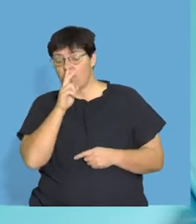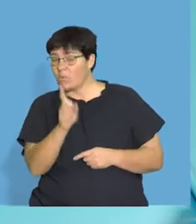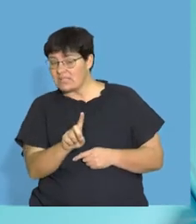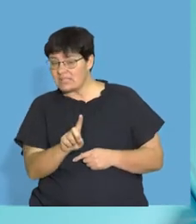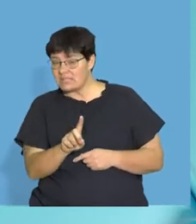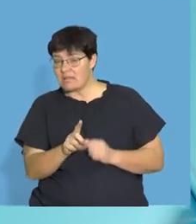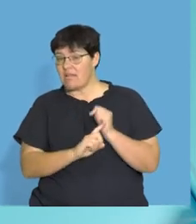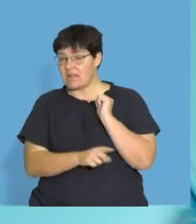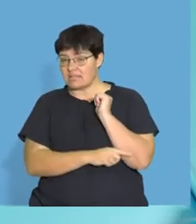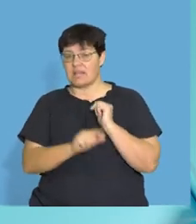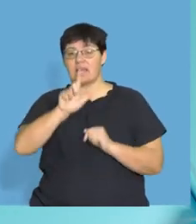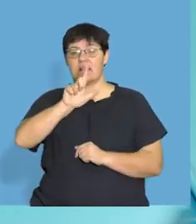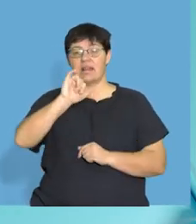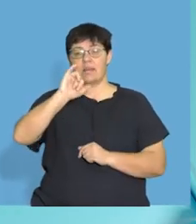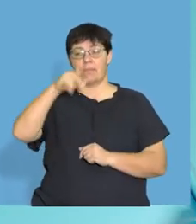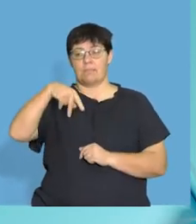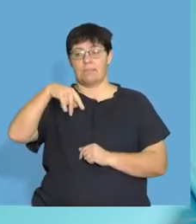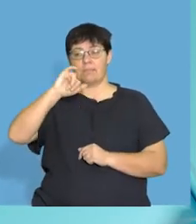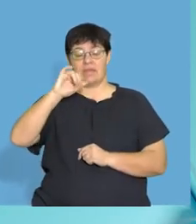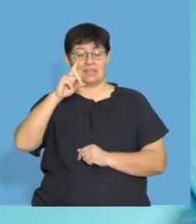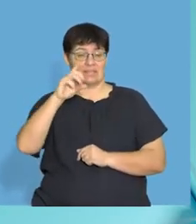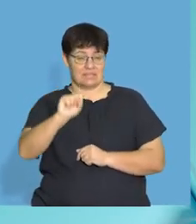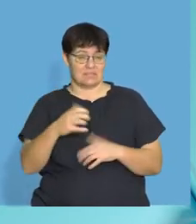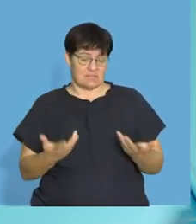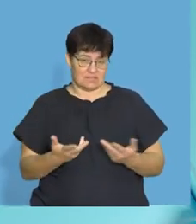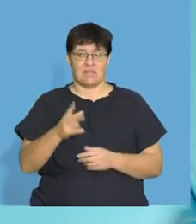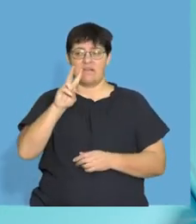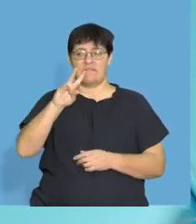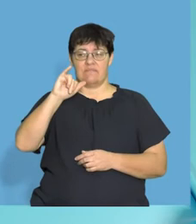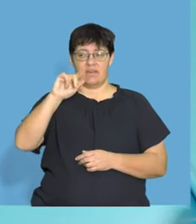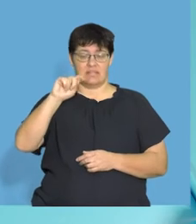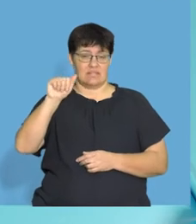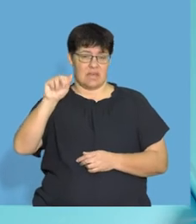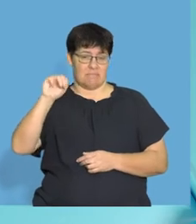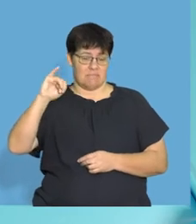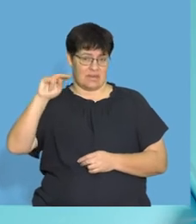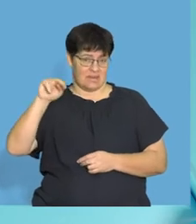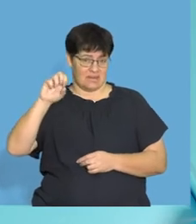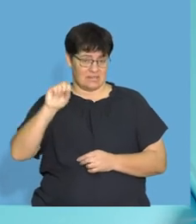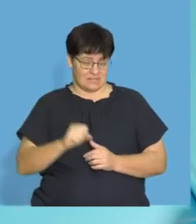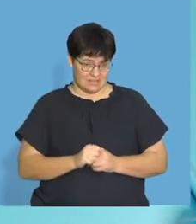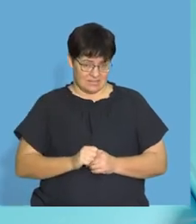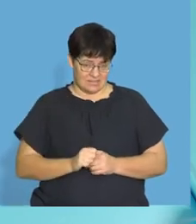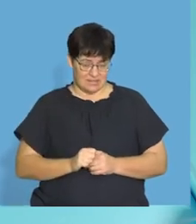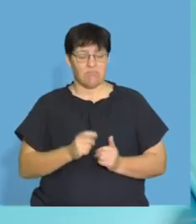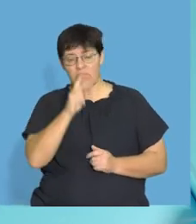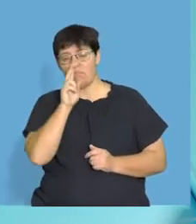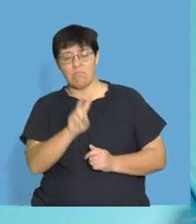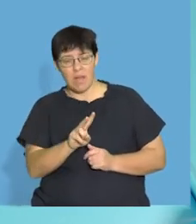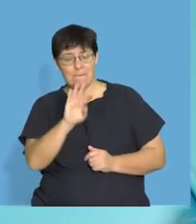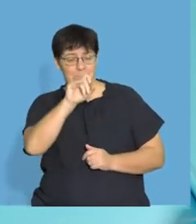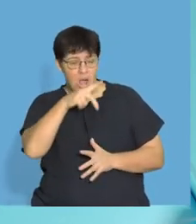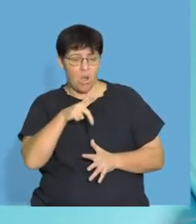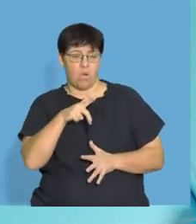It's going to be lipids and vitamins. Okay, so remember molecules of life, biochemistry. We're looking at